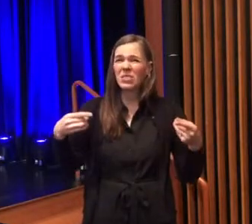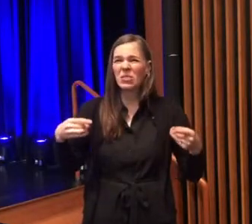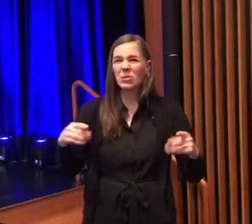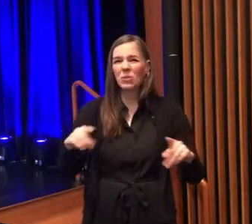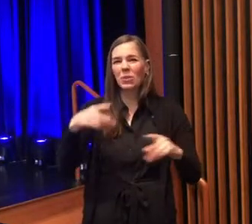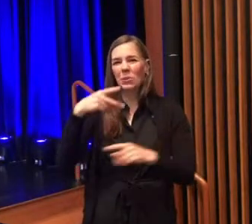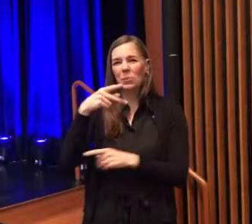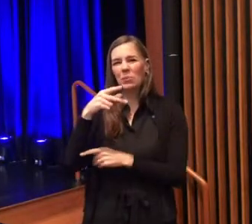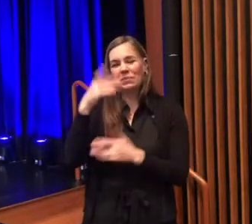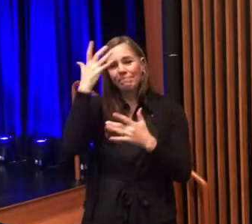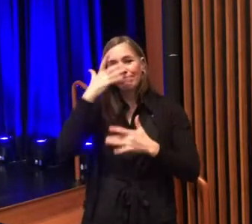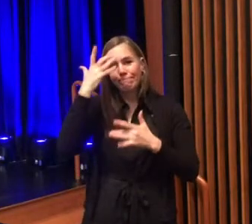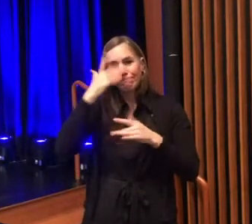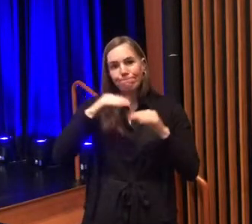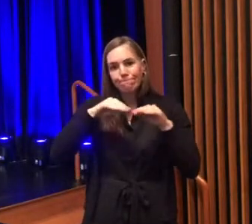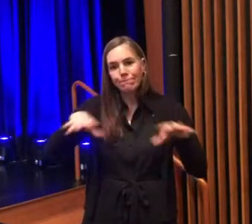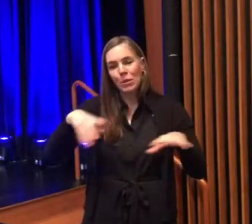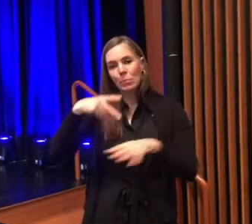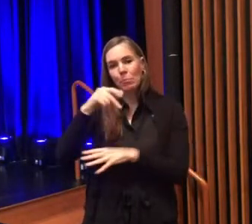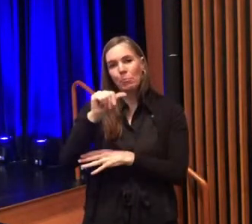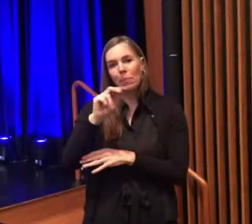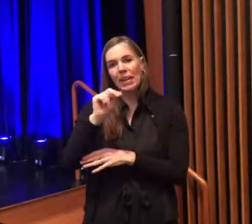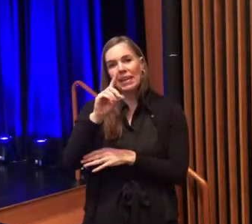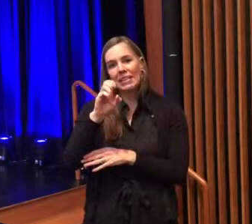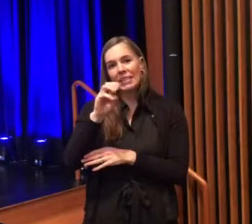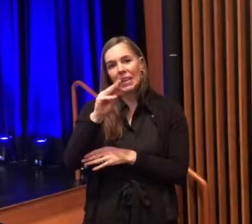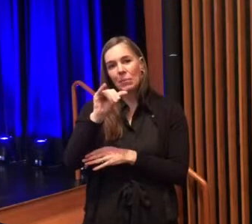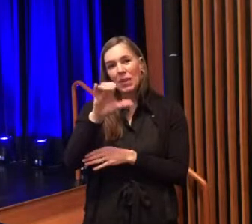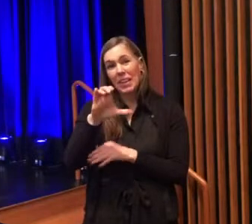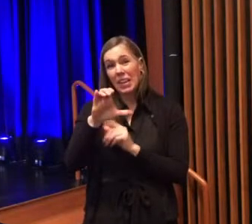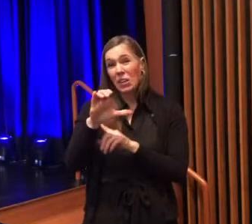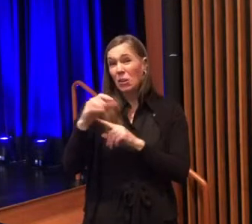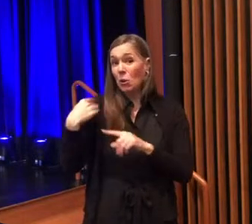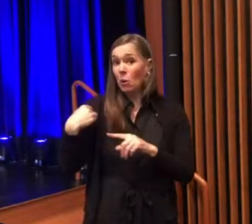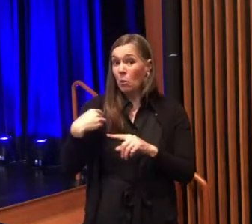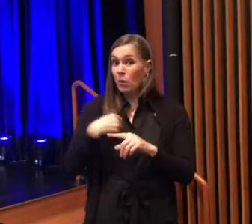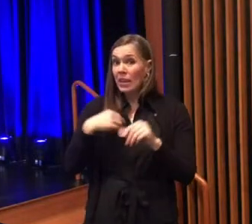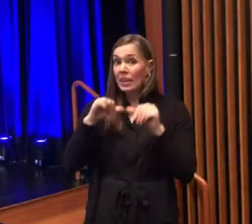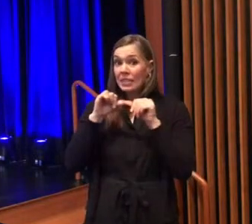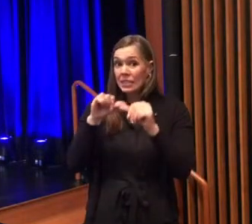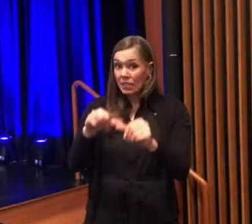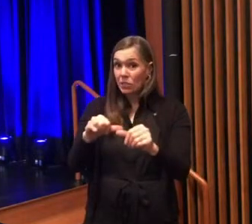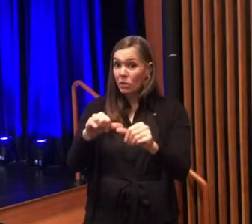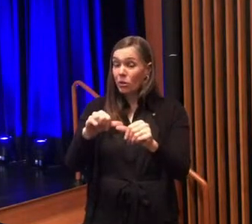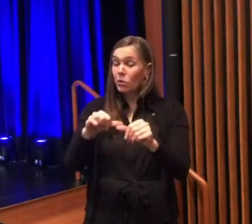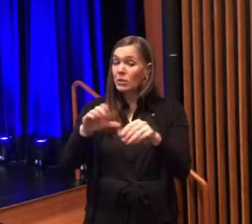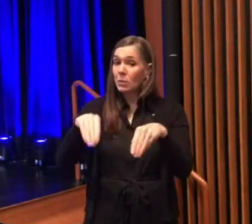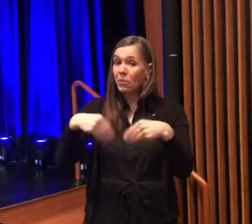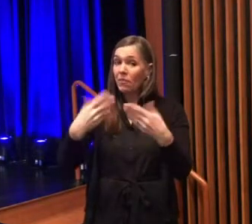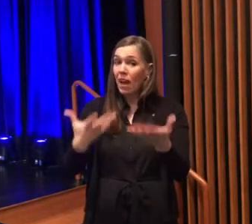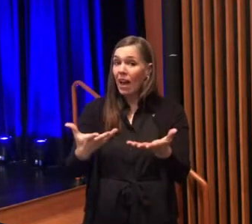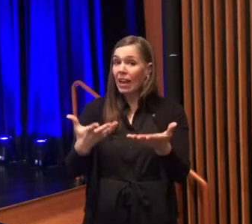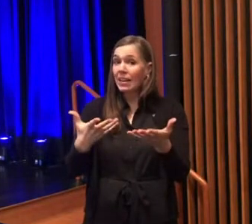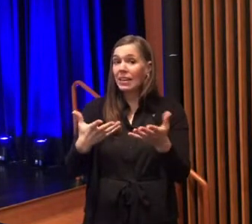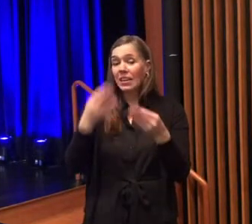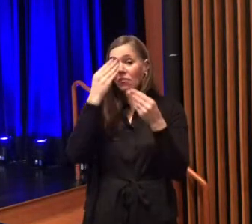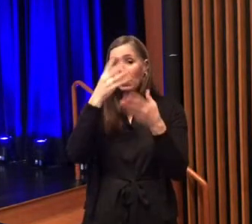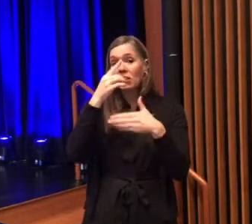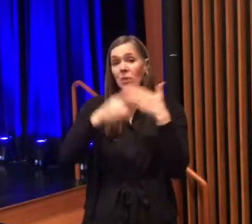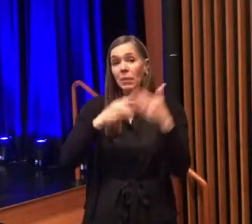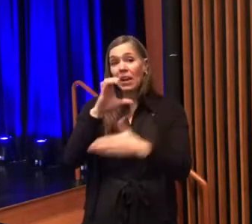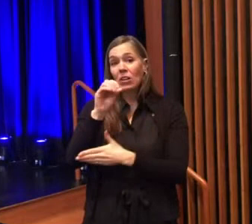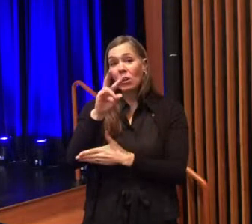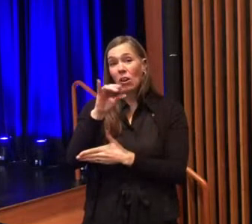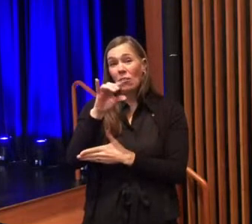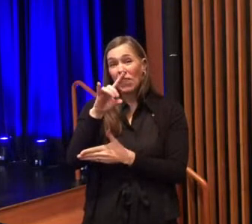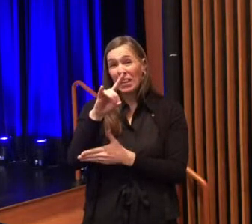we've continued to navigate the challenges of kovid without the support of a county health department to provide the data and guidance of a coordinated